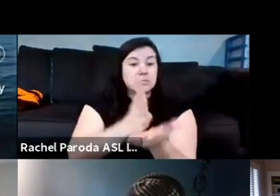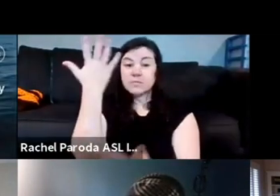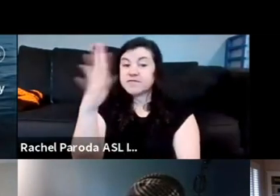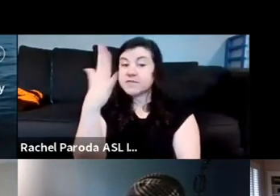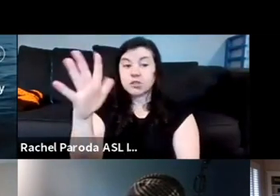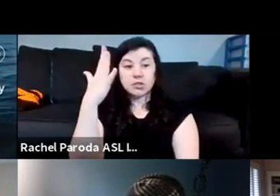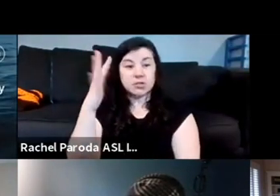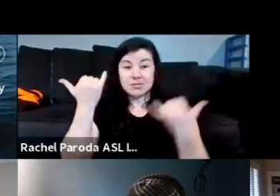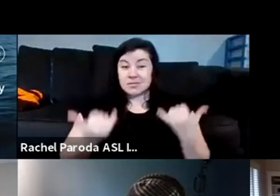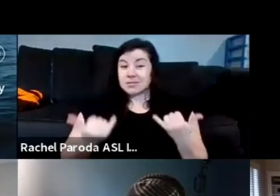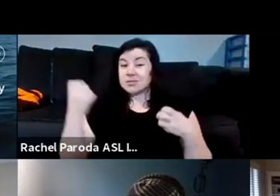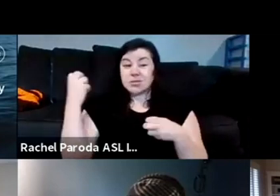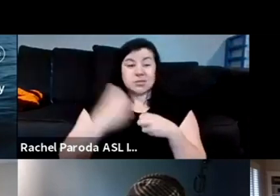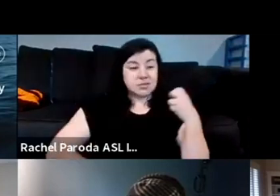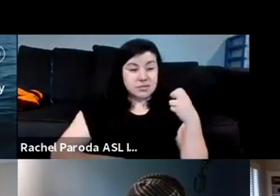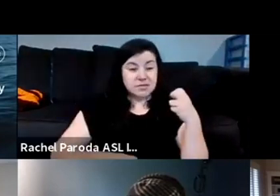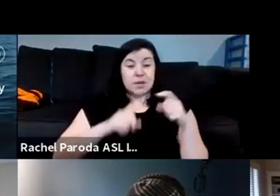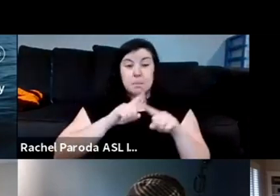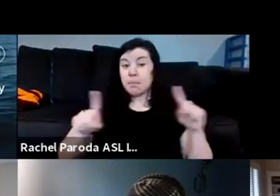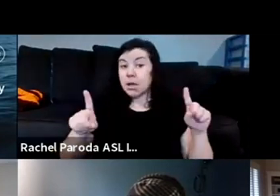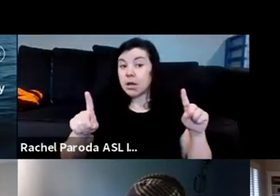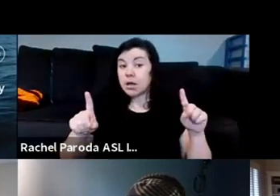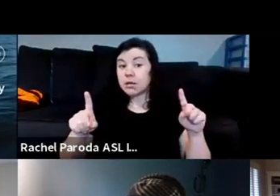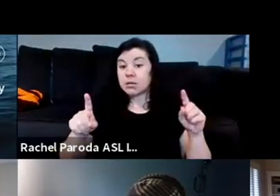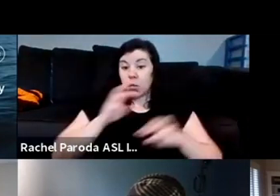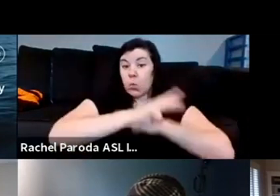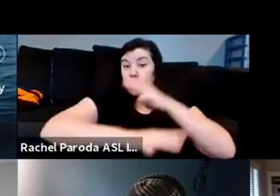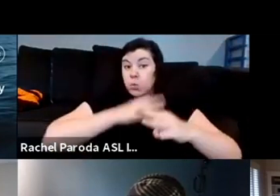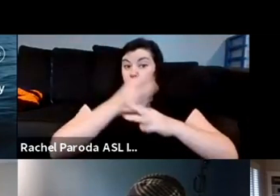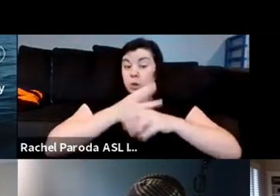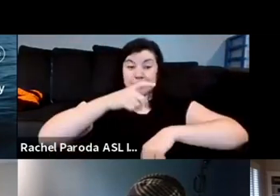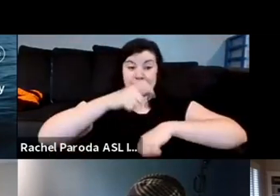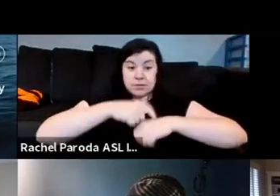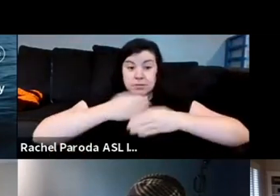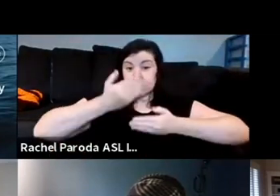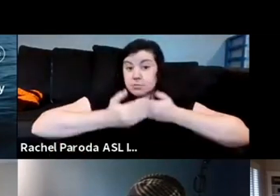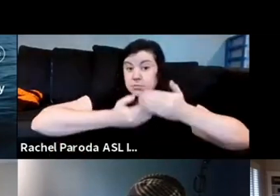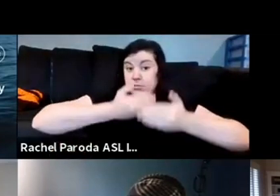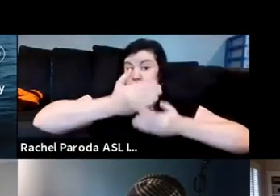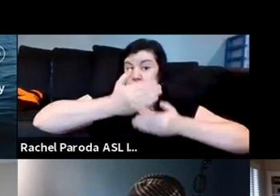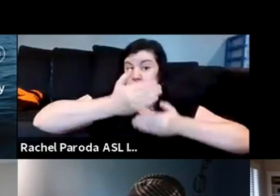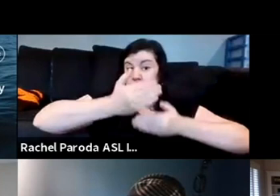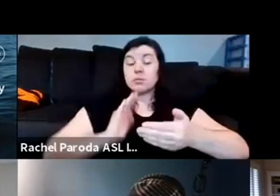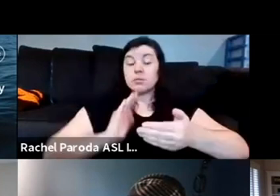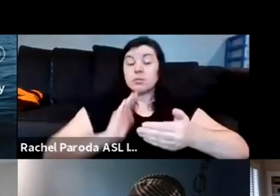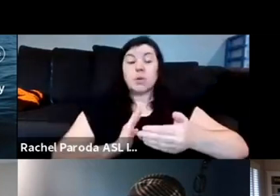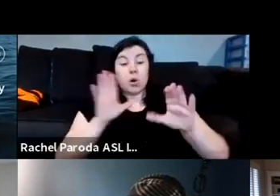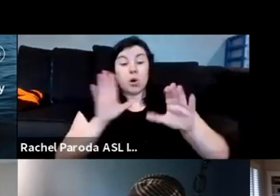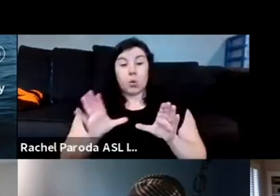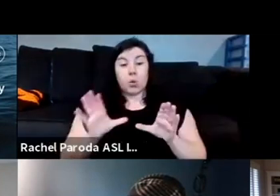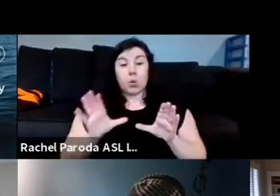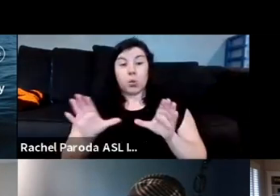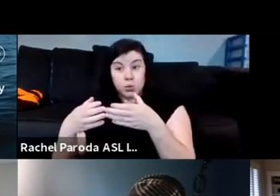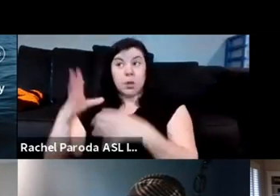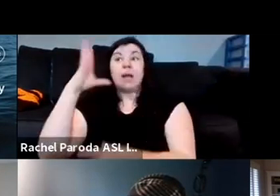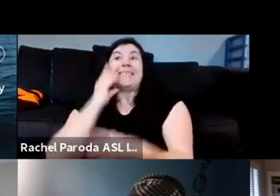very hard right now but i think that where we are in the world and how we have a foundation that actually has critique experience